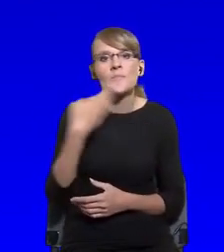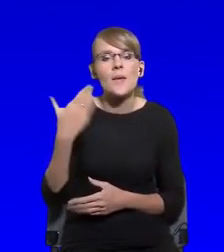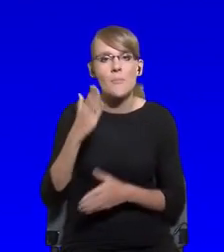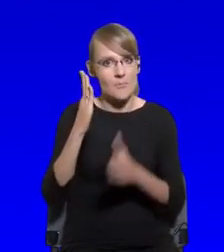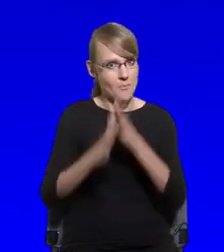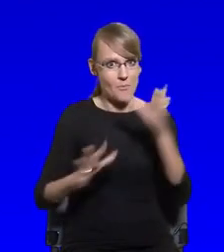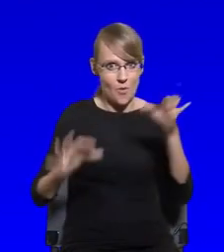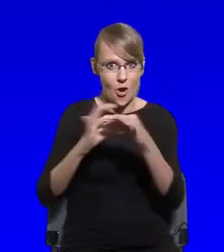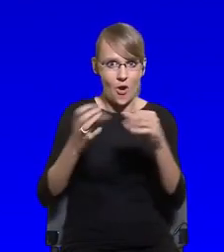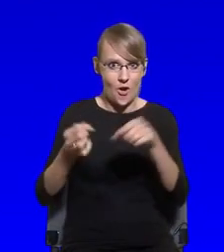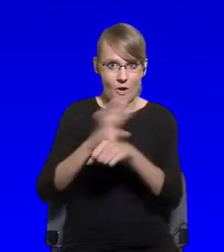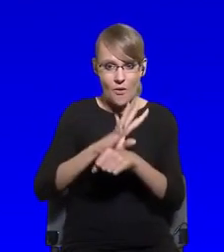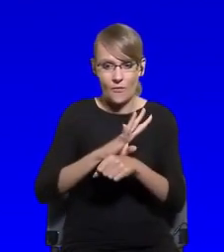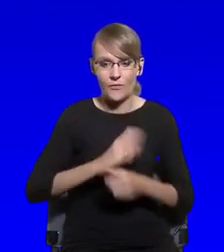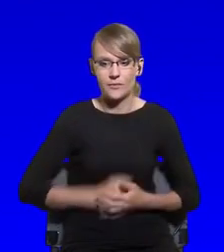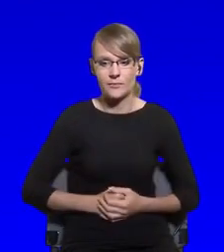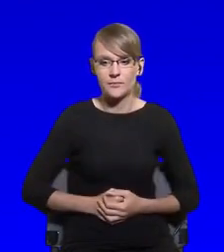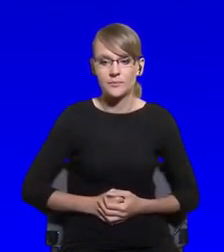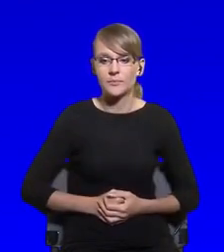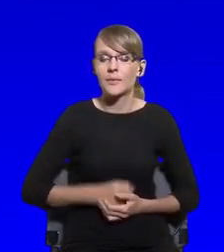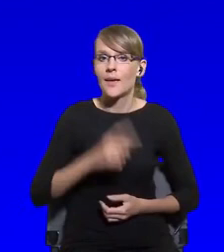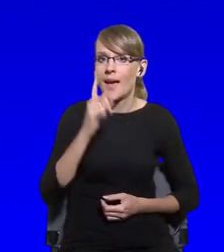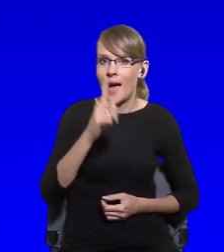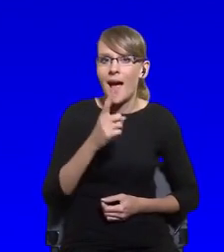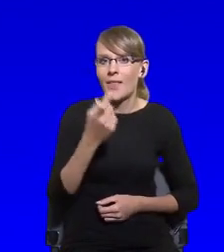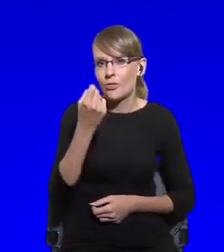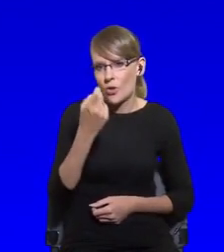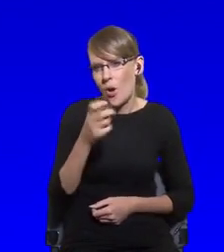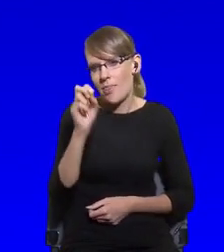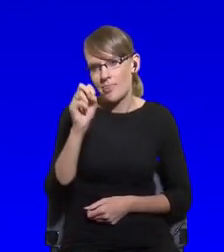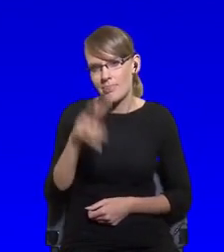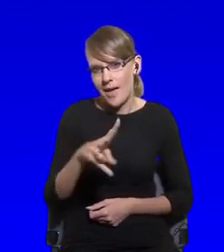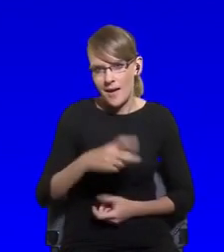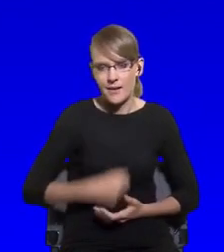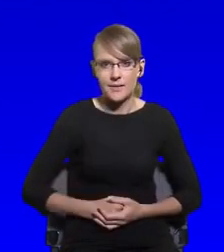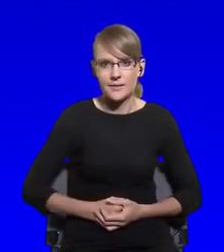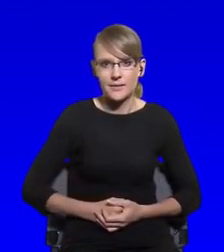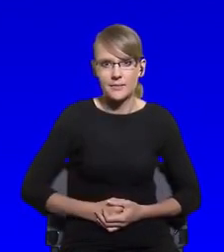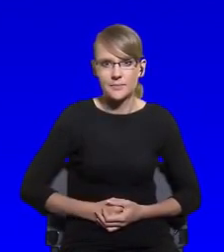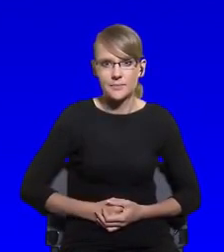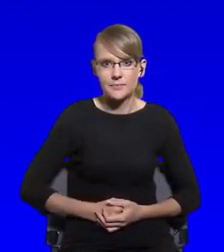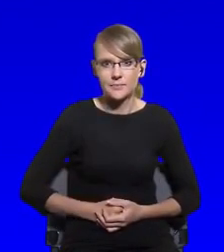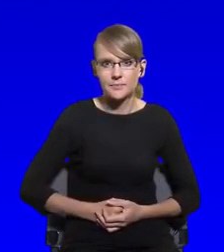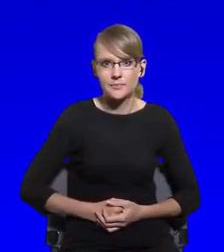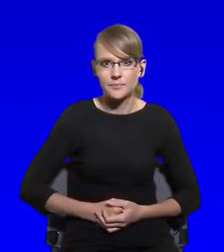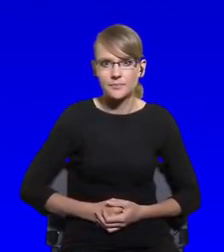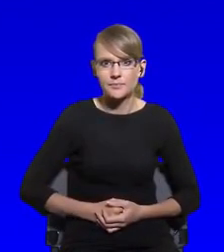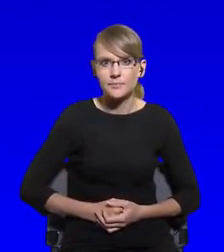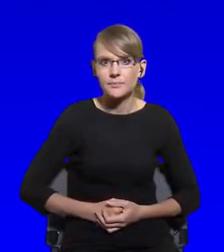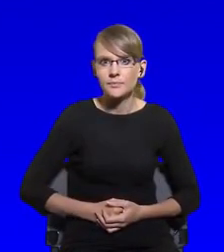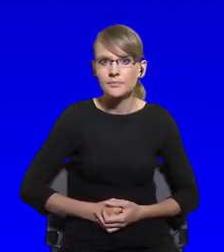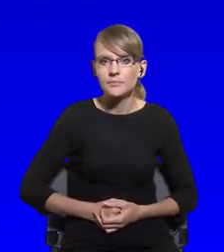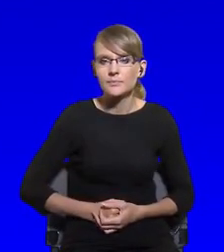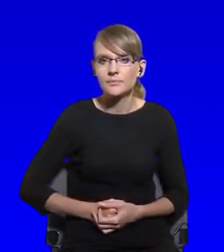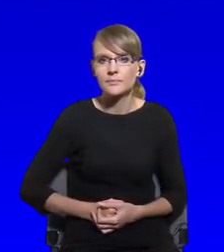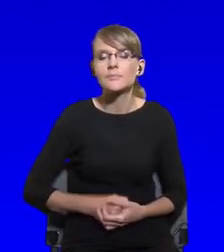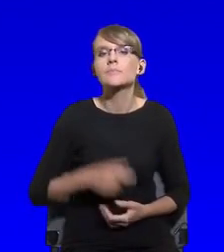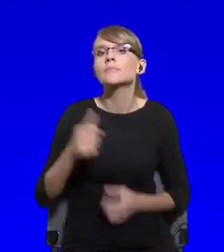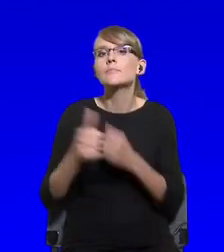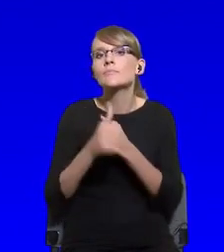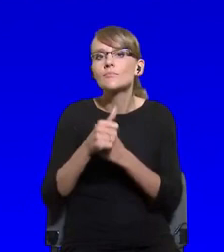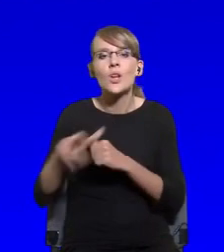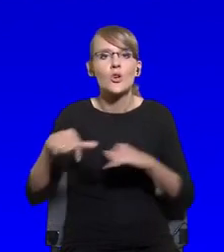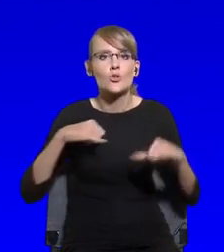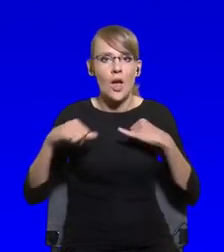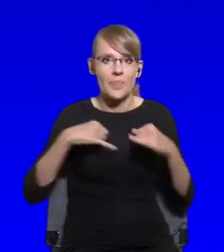think it does deal with Covid as well. And I would like to talk about the rule of law. We are in a country which is